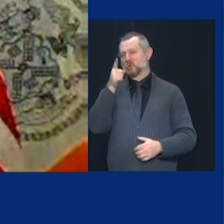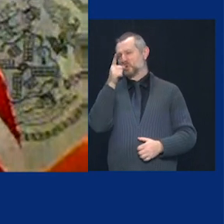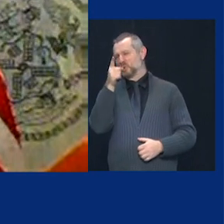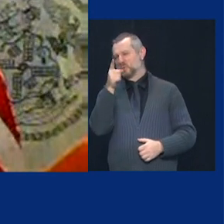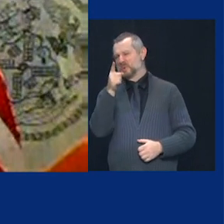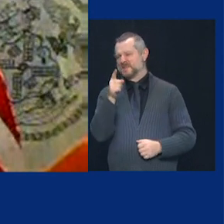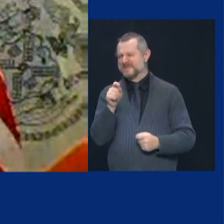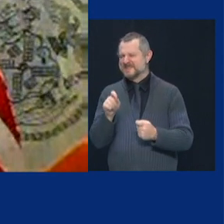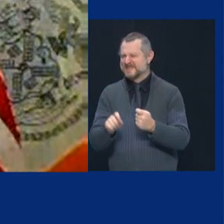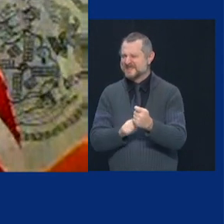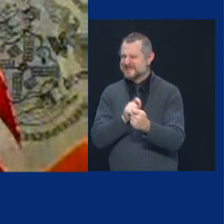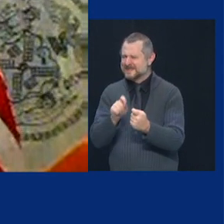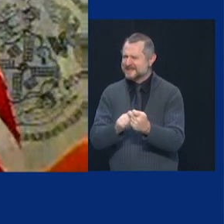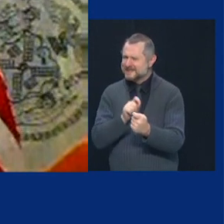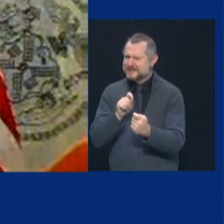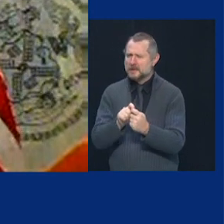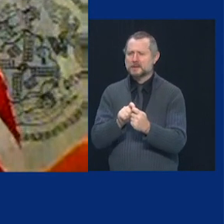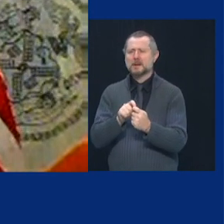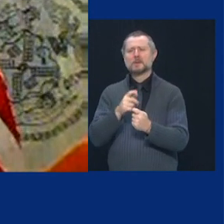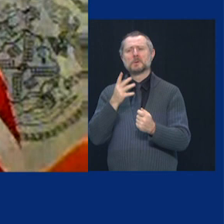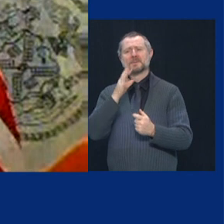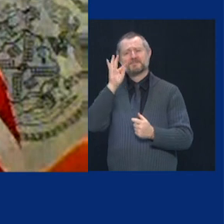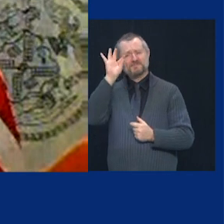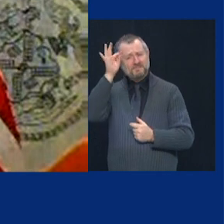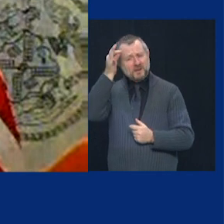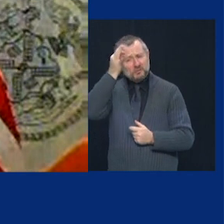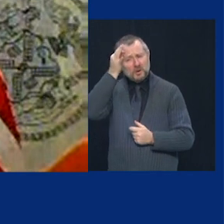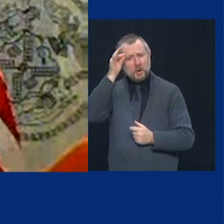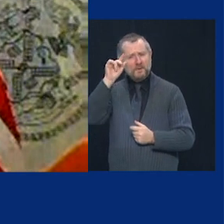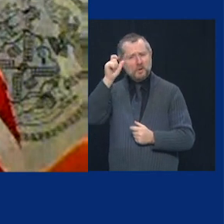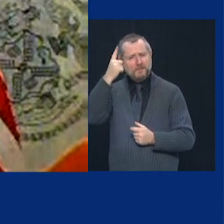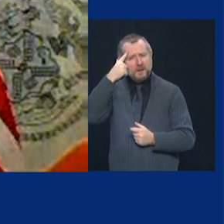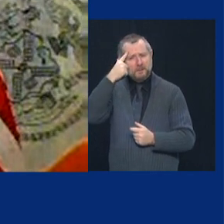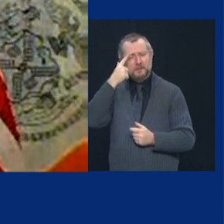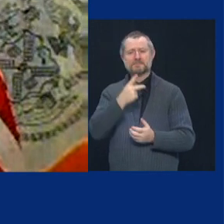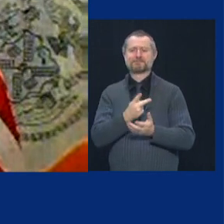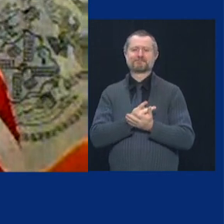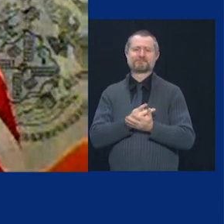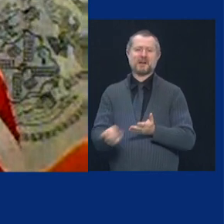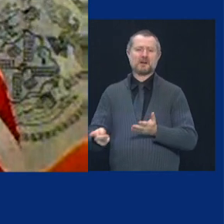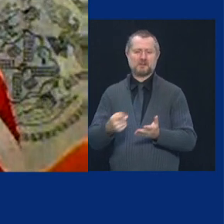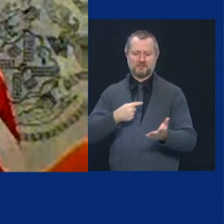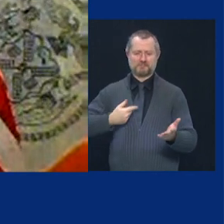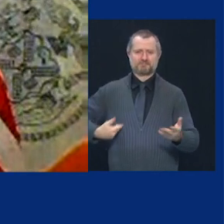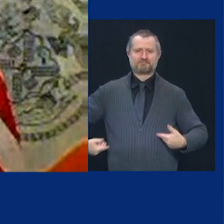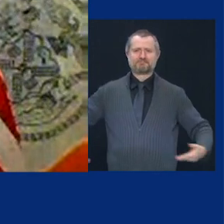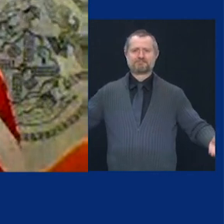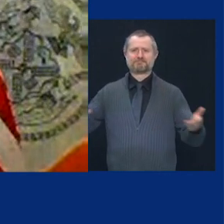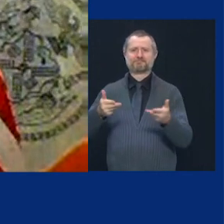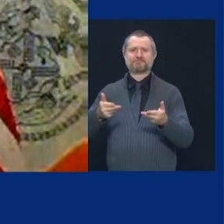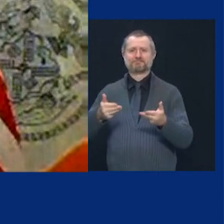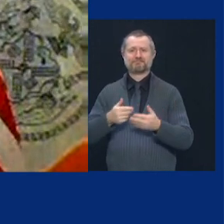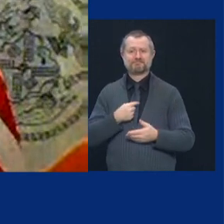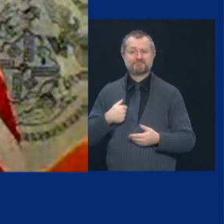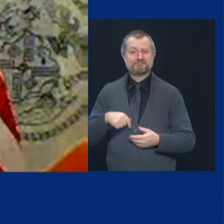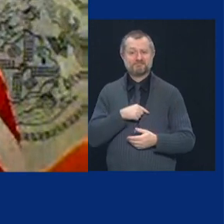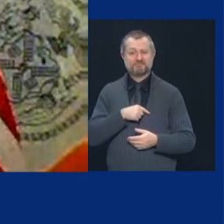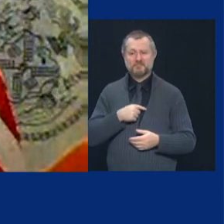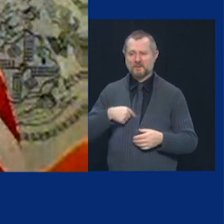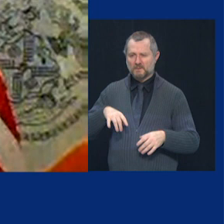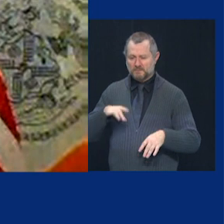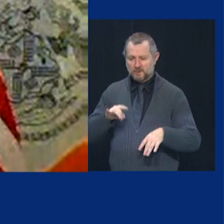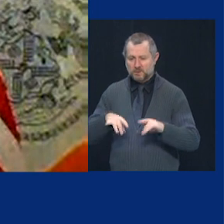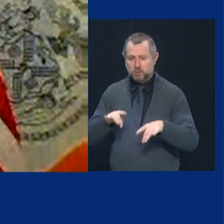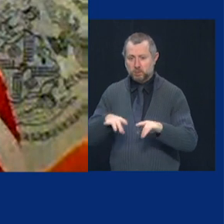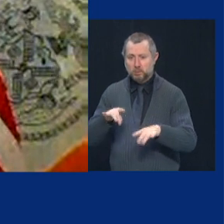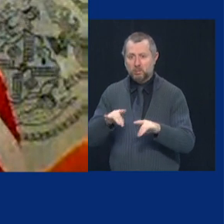federal government was not there for us you know we found out months and months later that